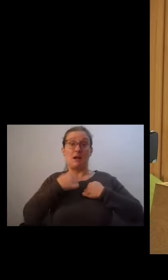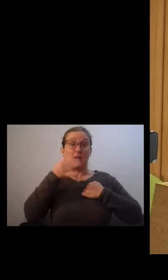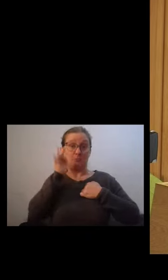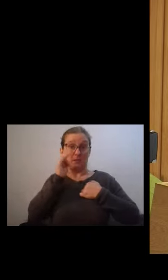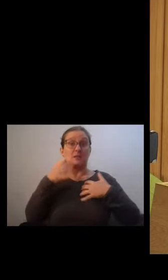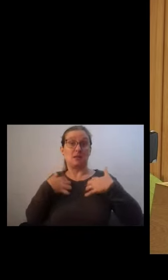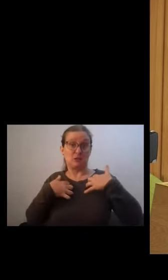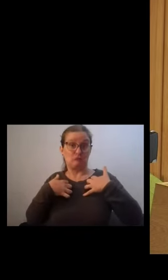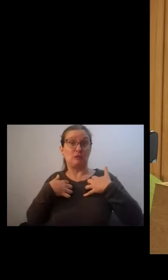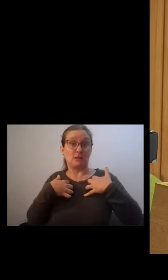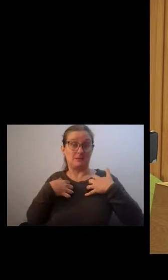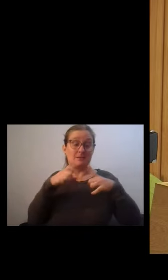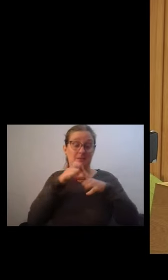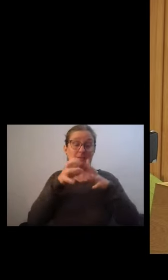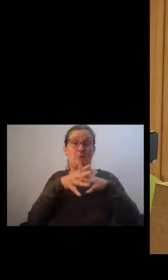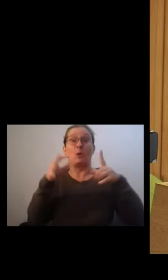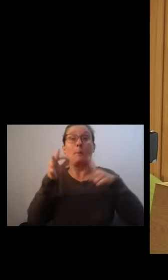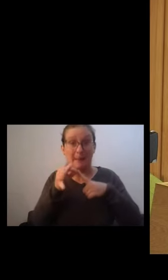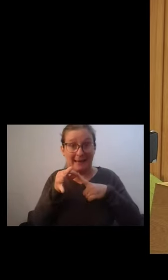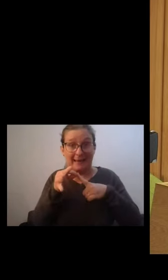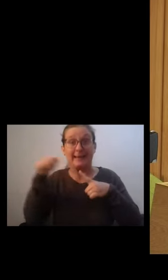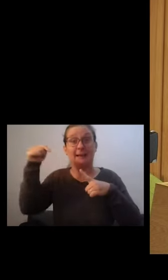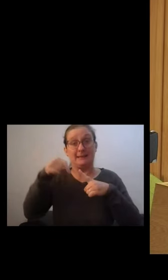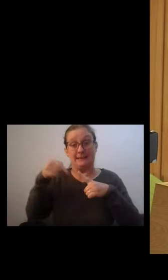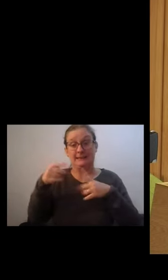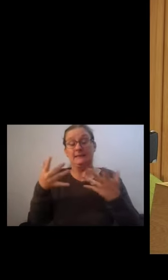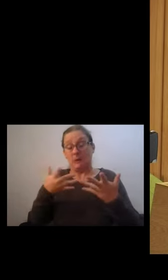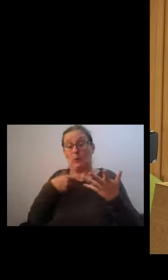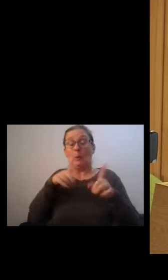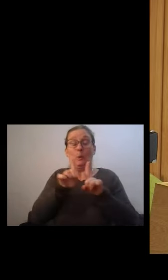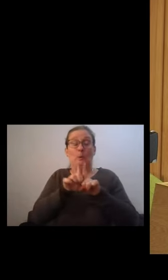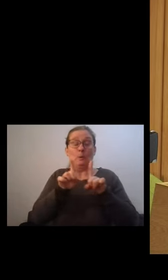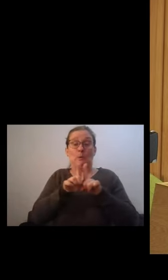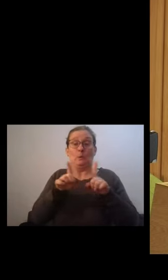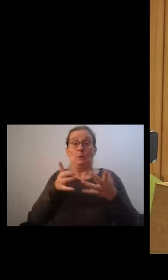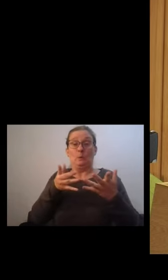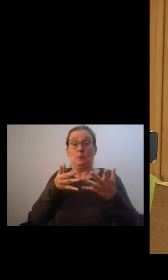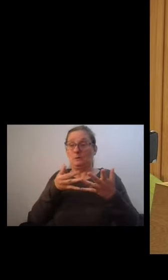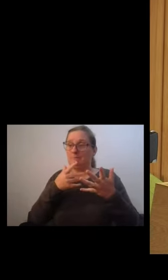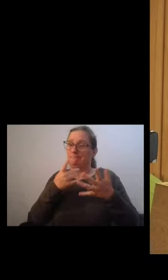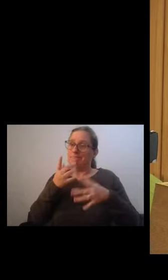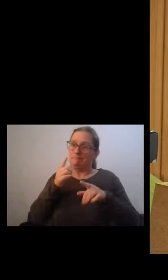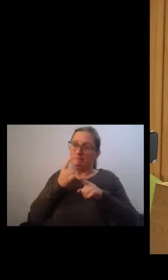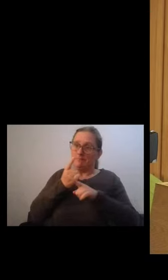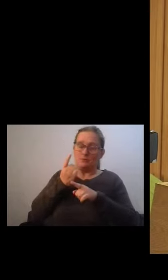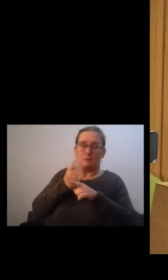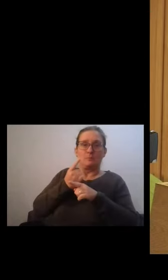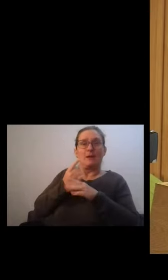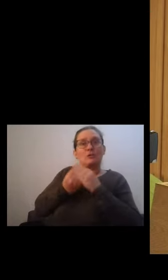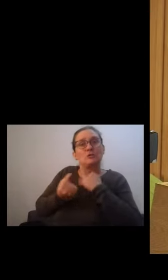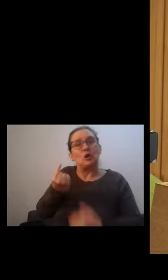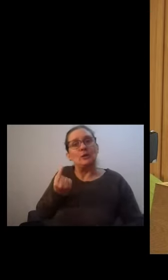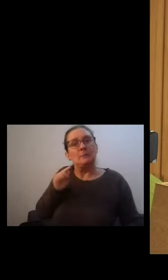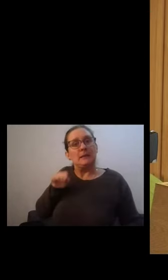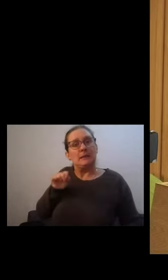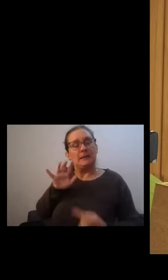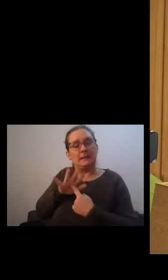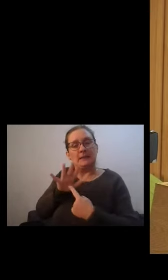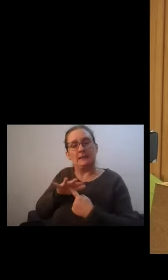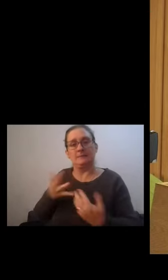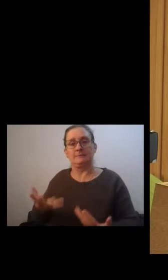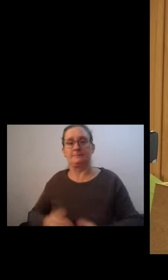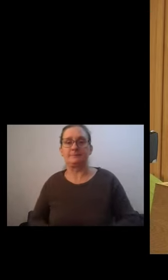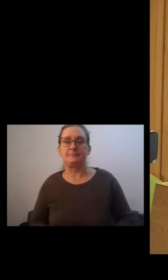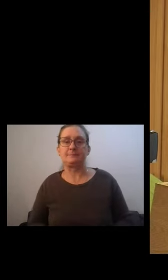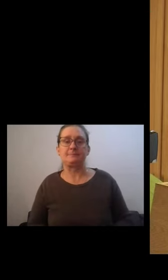and workers' broader autonomy. The government I was a minister in,